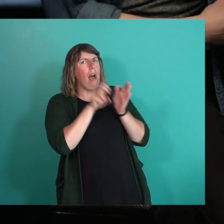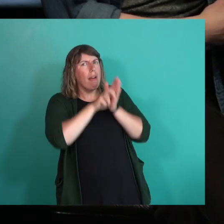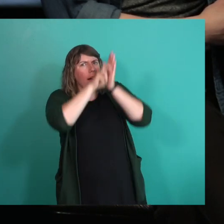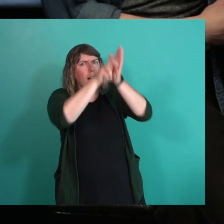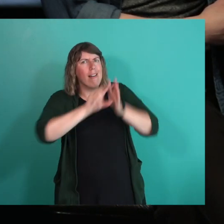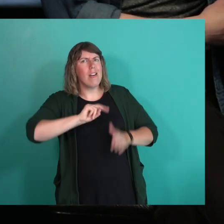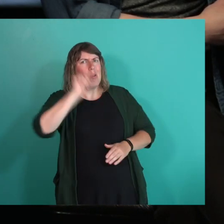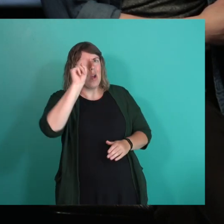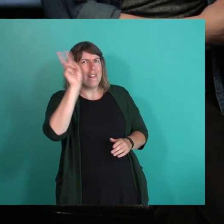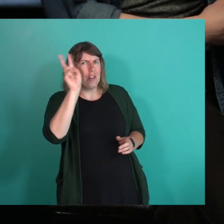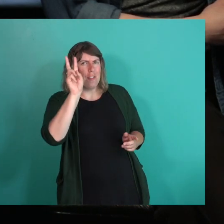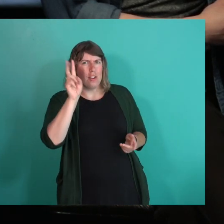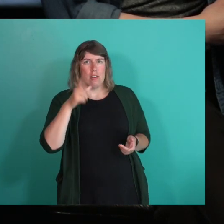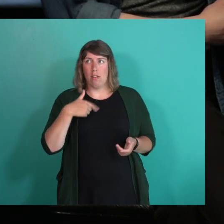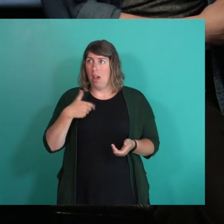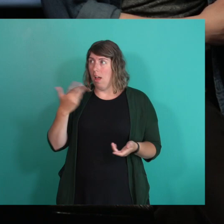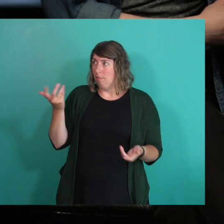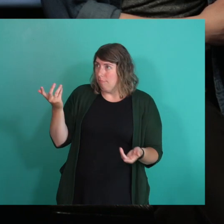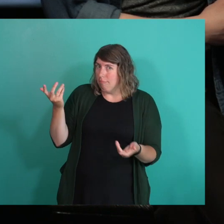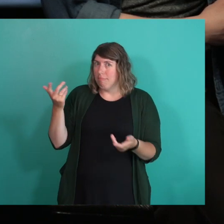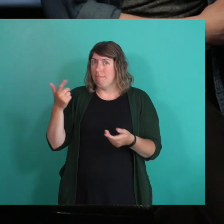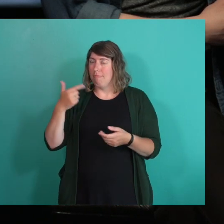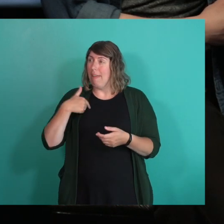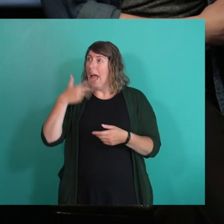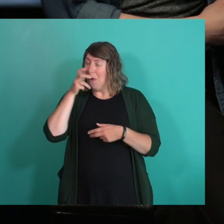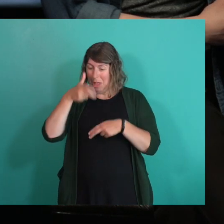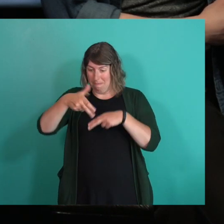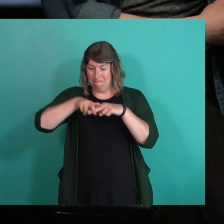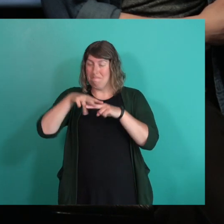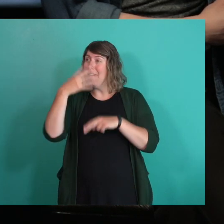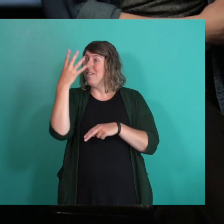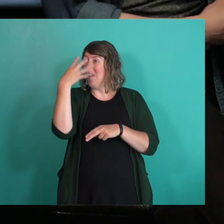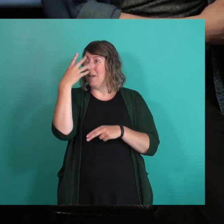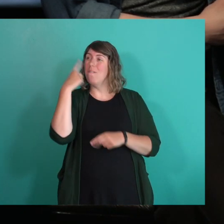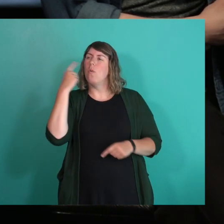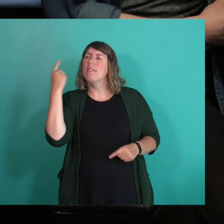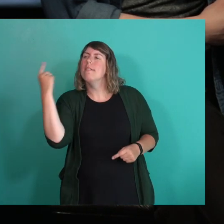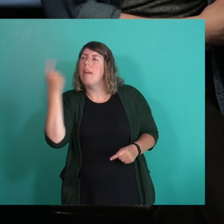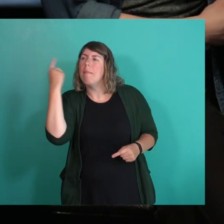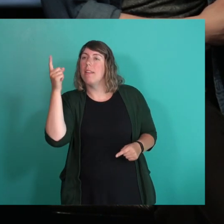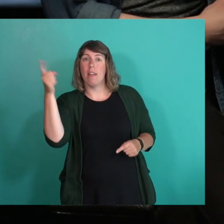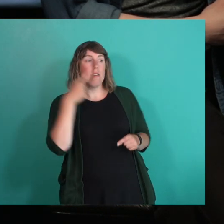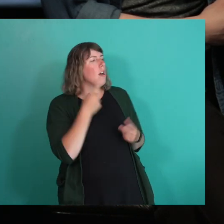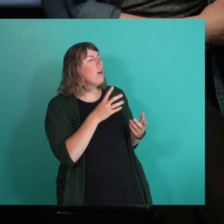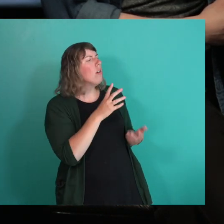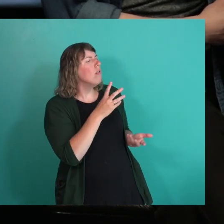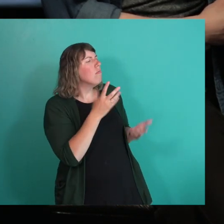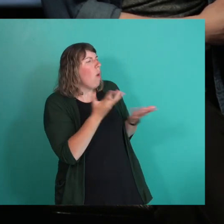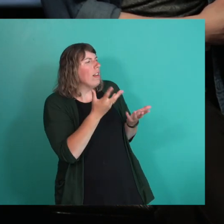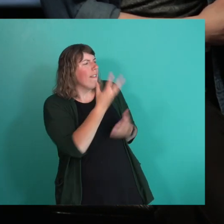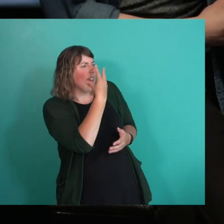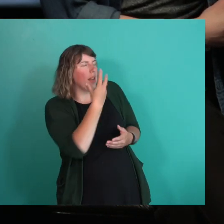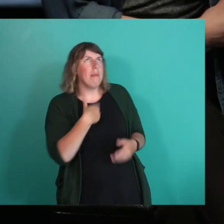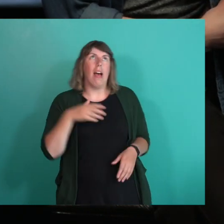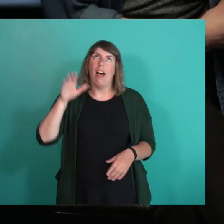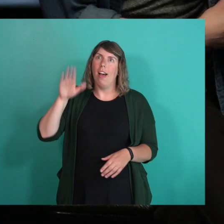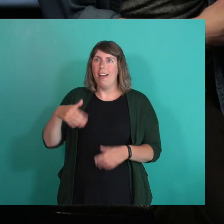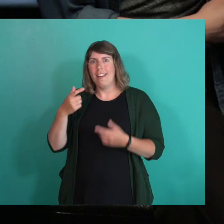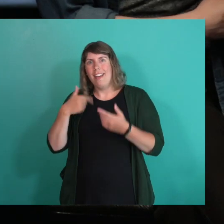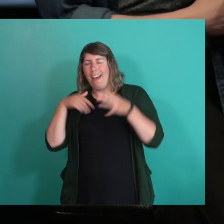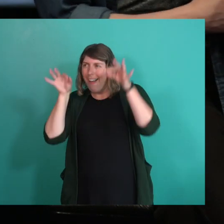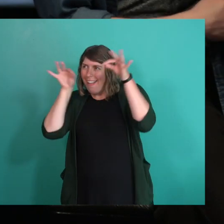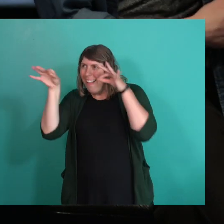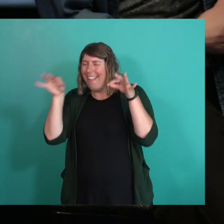Vancouver? I said, well, I'm going to be filmed for, for something. And they said, oh yeah, what? So I said, well,